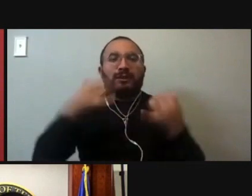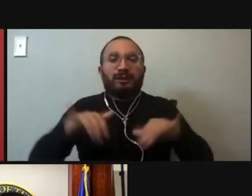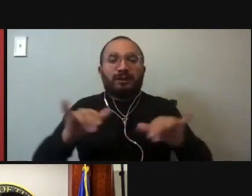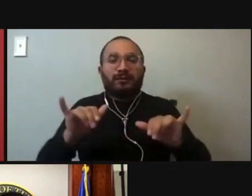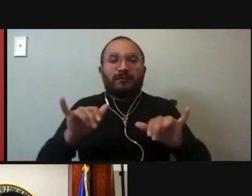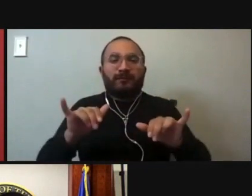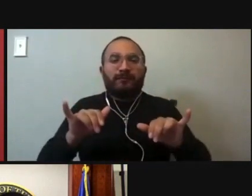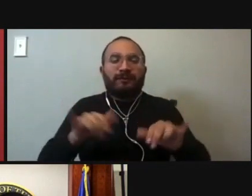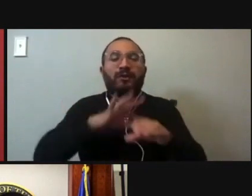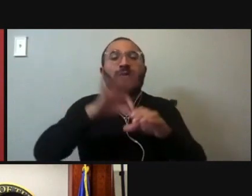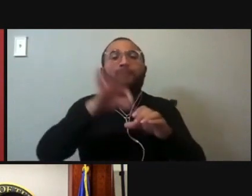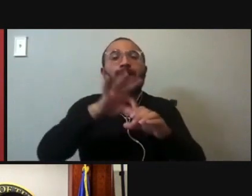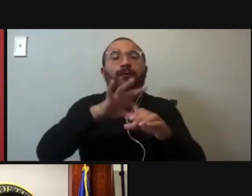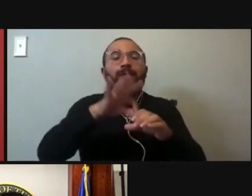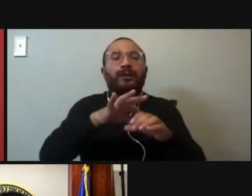where we need to get started.